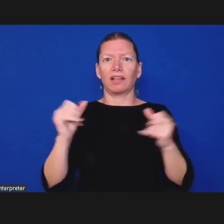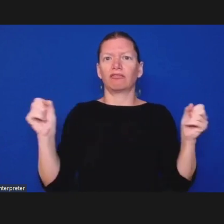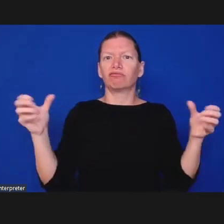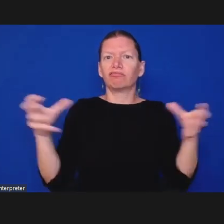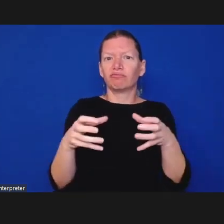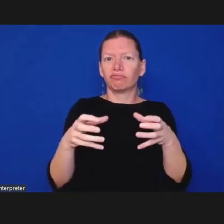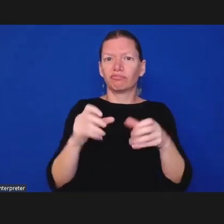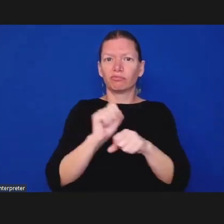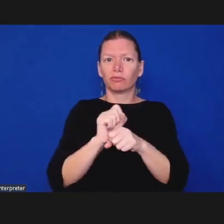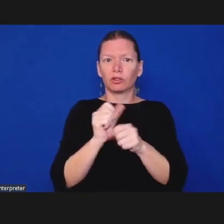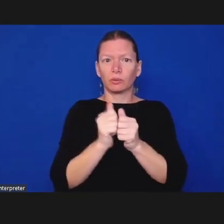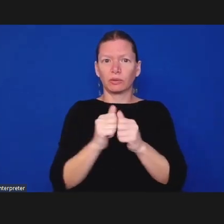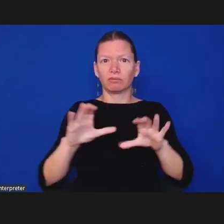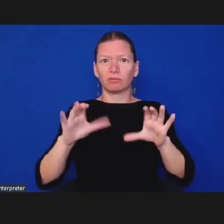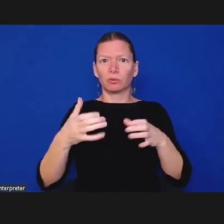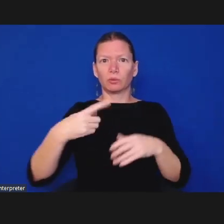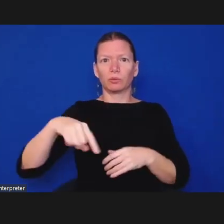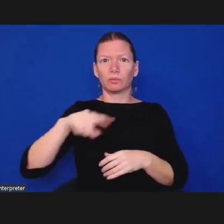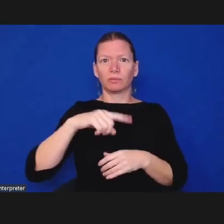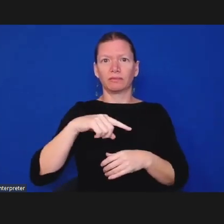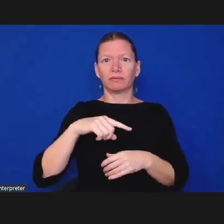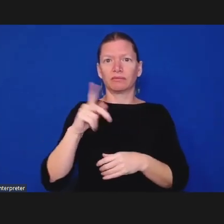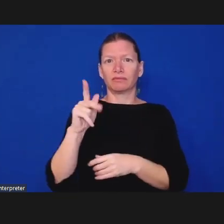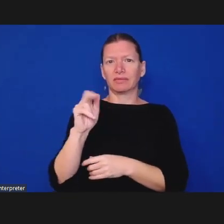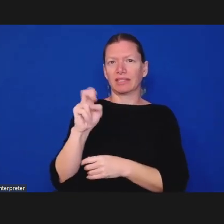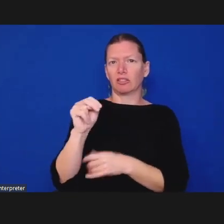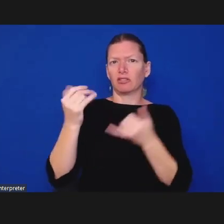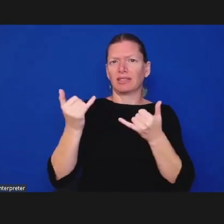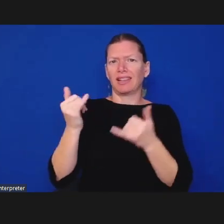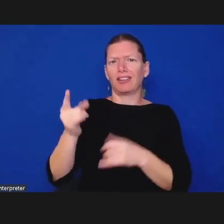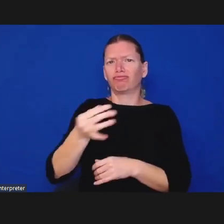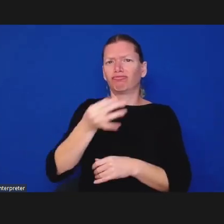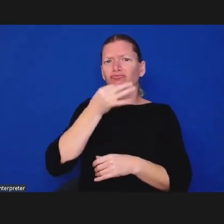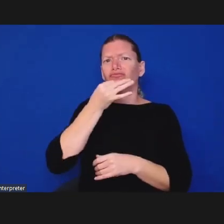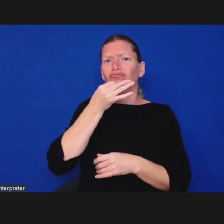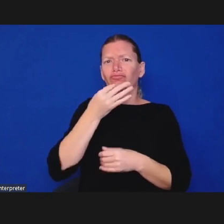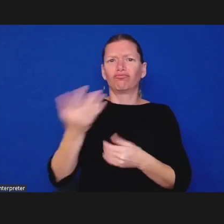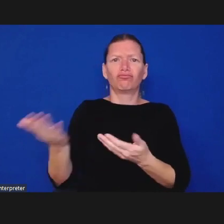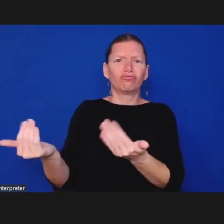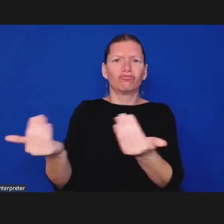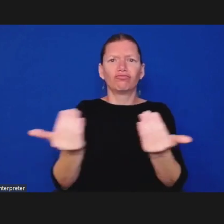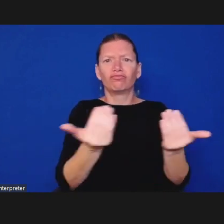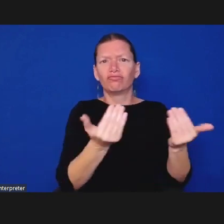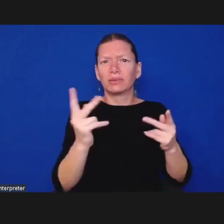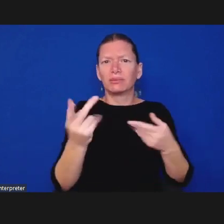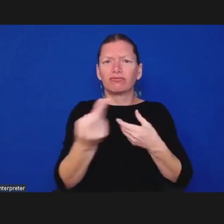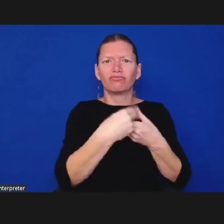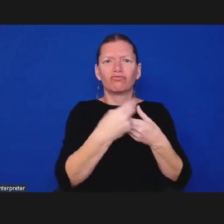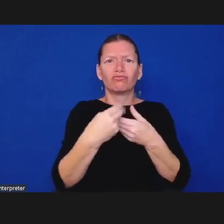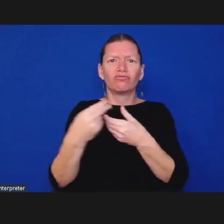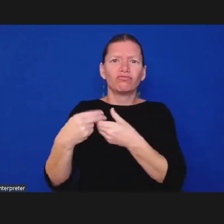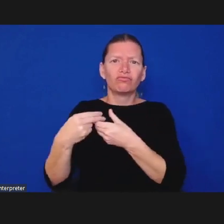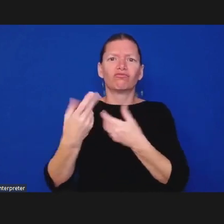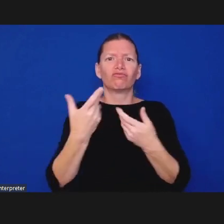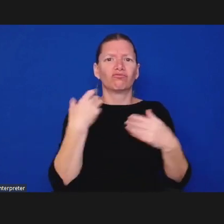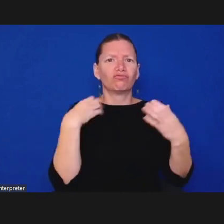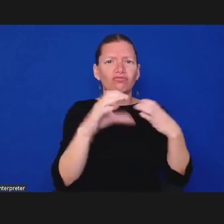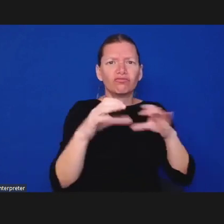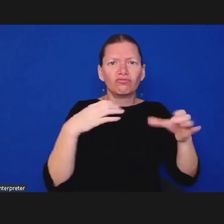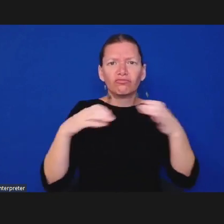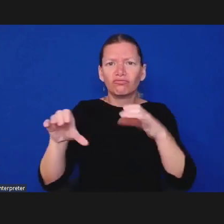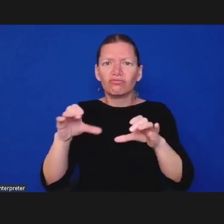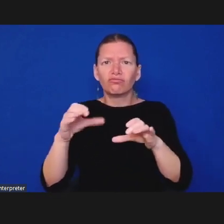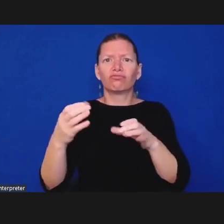and can um support different efforts so that's why we're able to work with communities around the country and um in fact